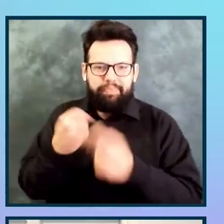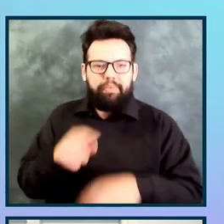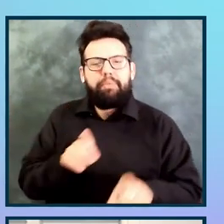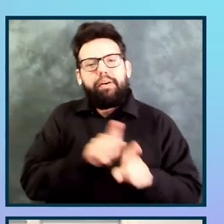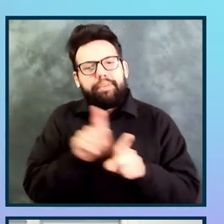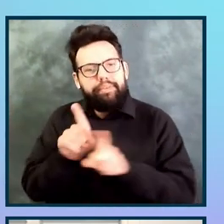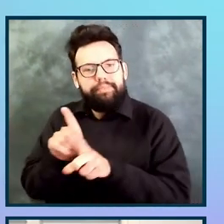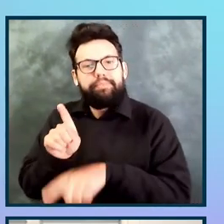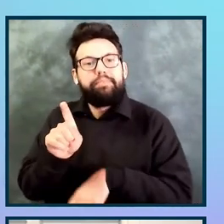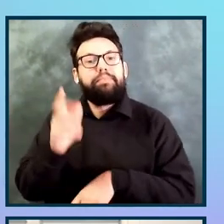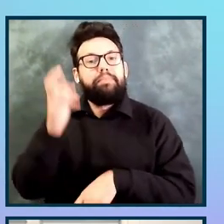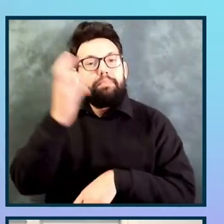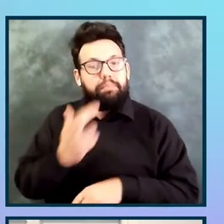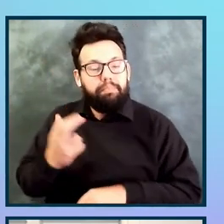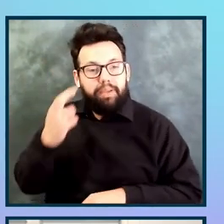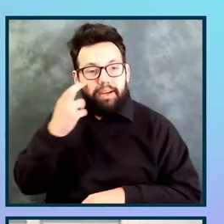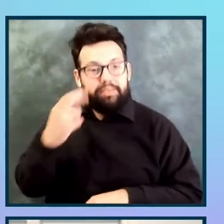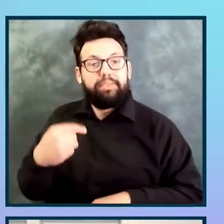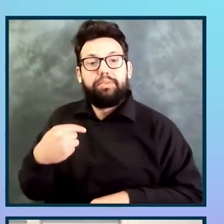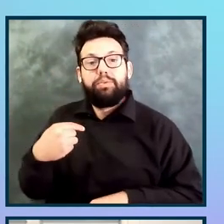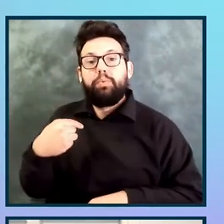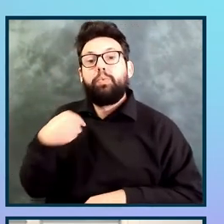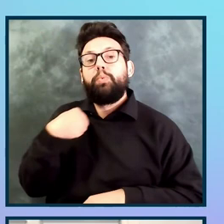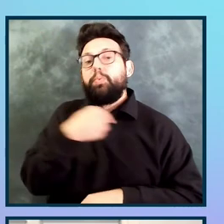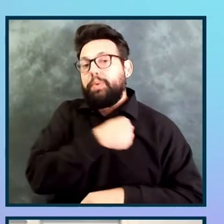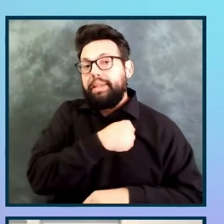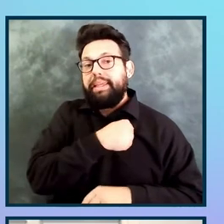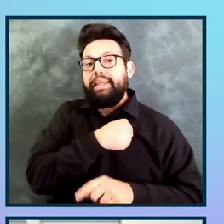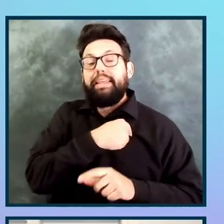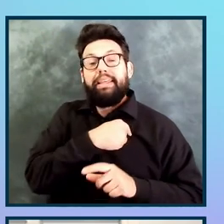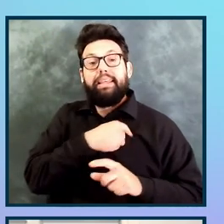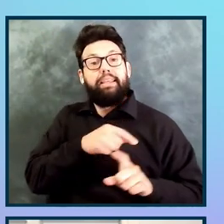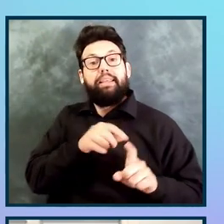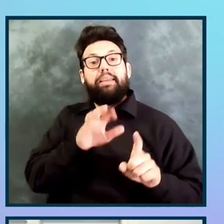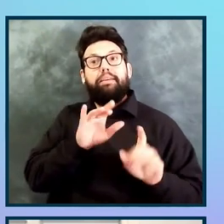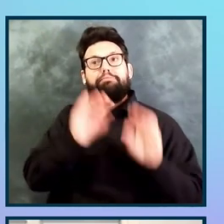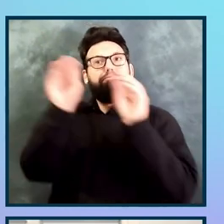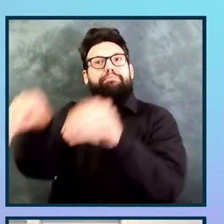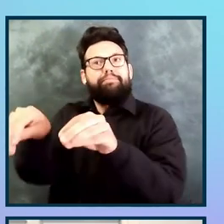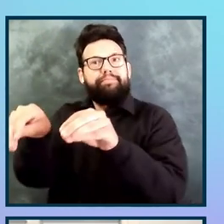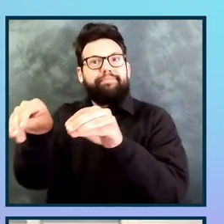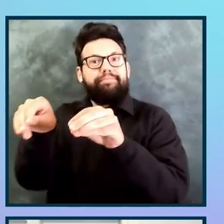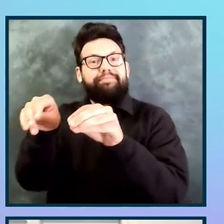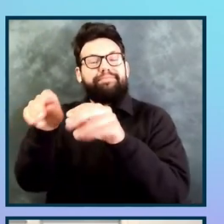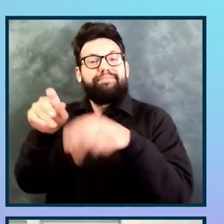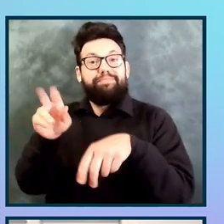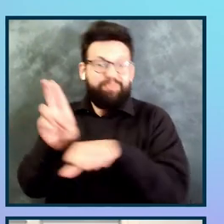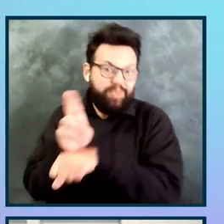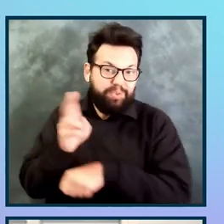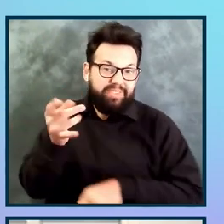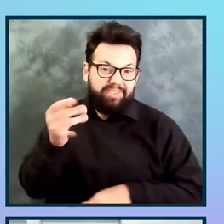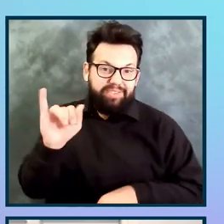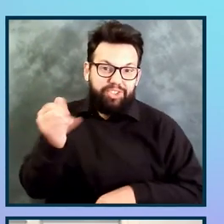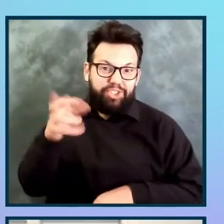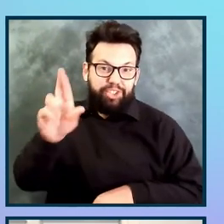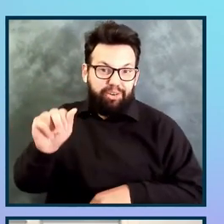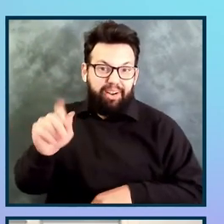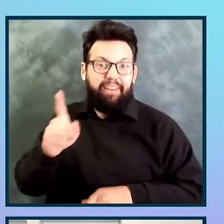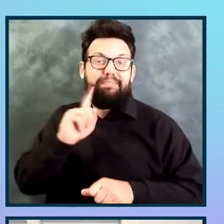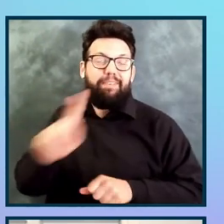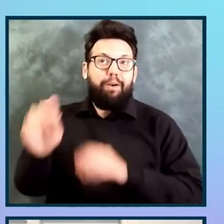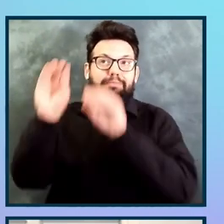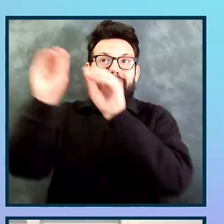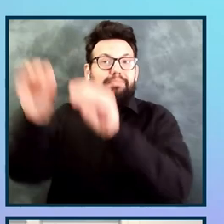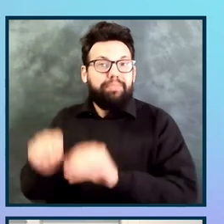I think, because we brought the scoping into a JIRA process, they started understanding and it started to resonate with them